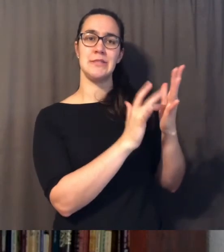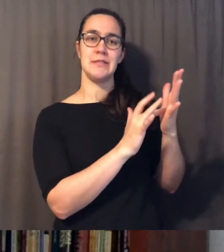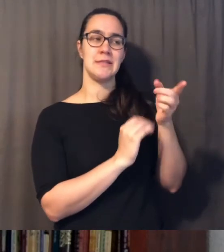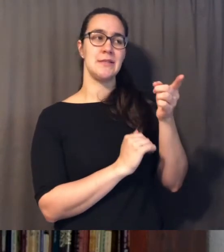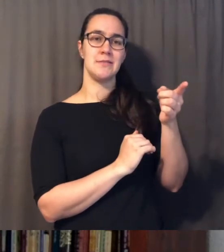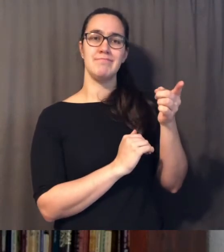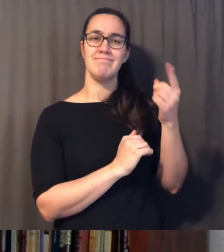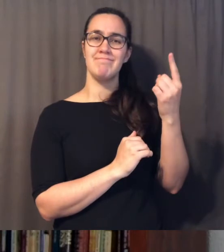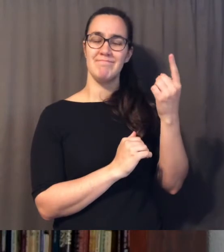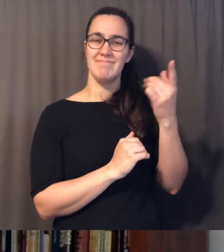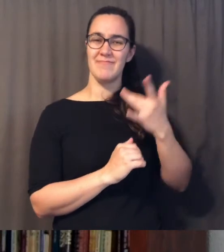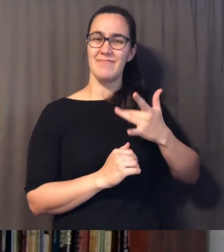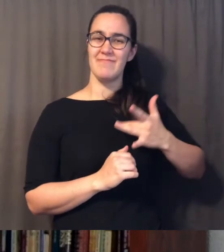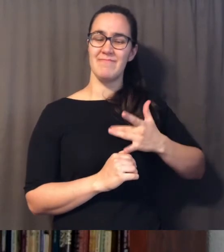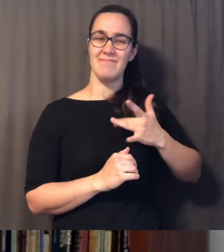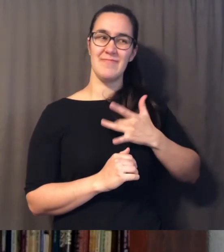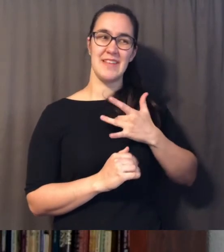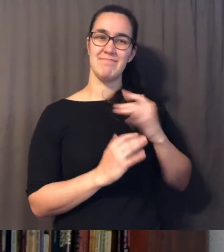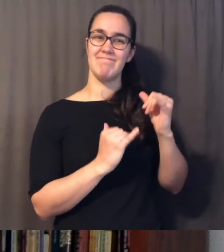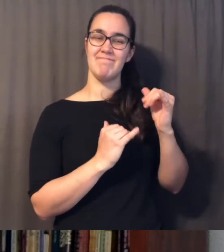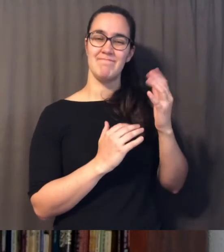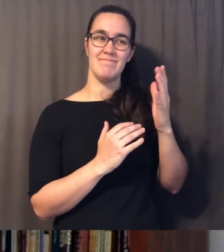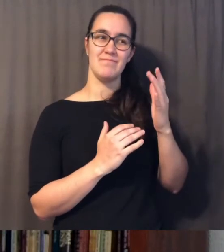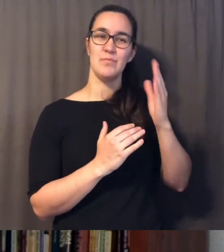with our pain and with our suffering